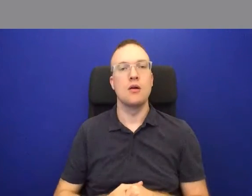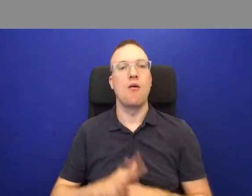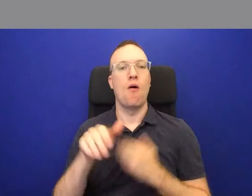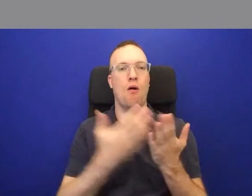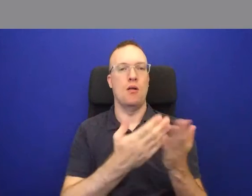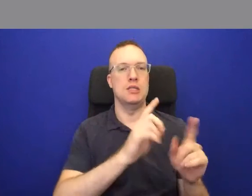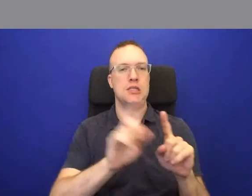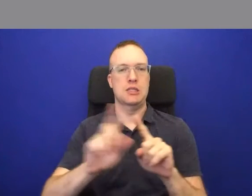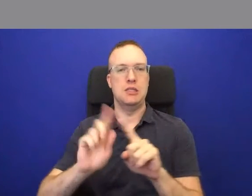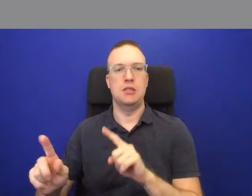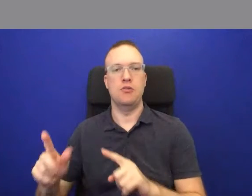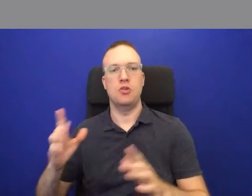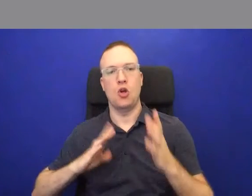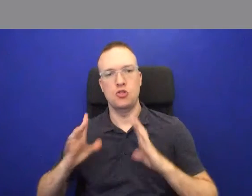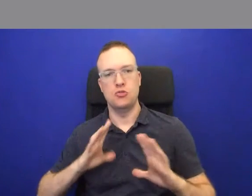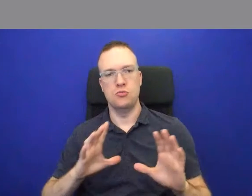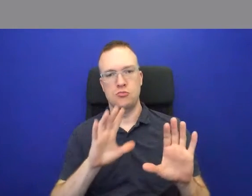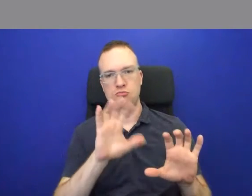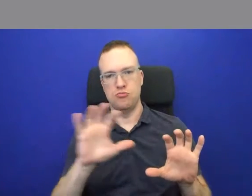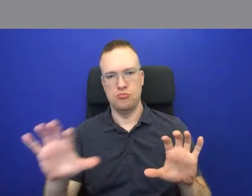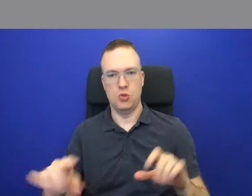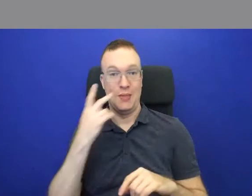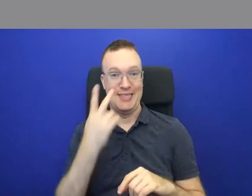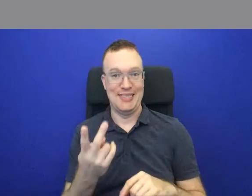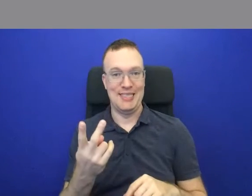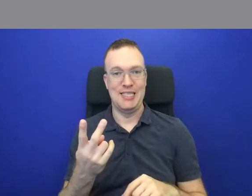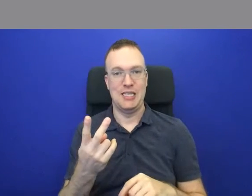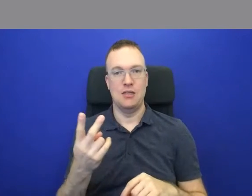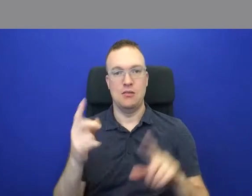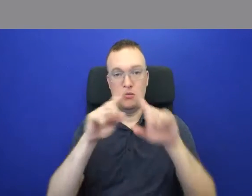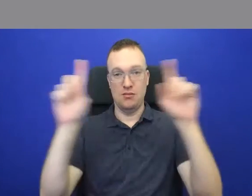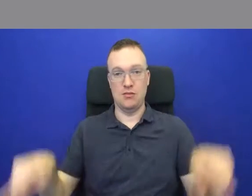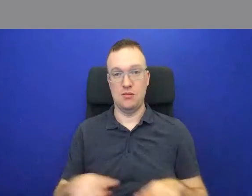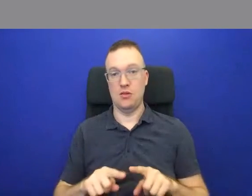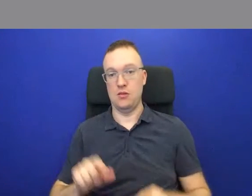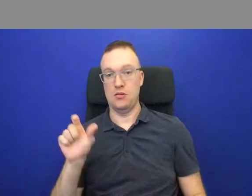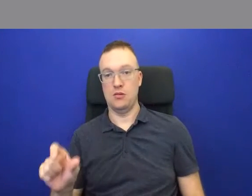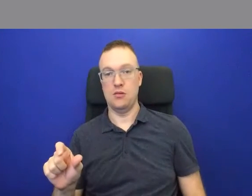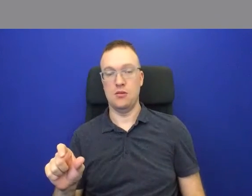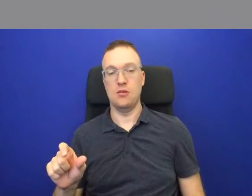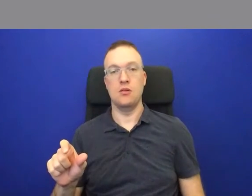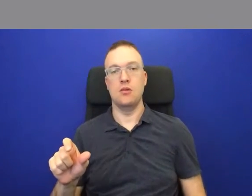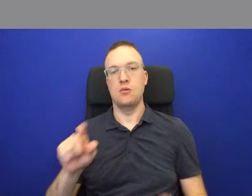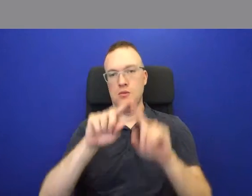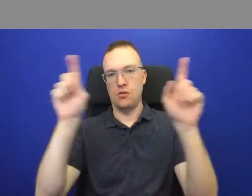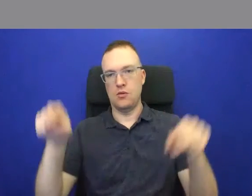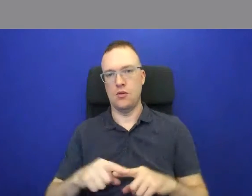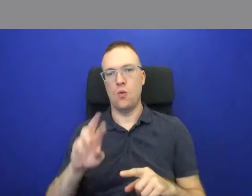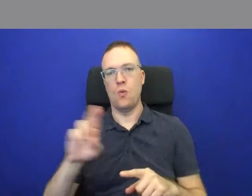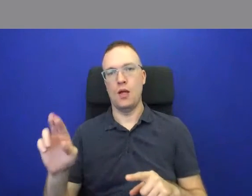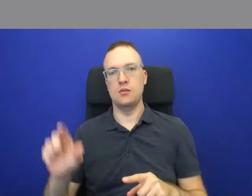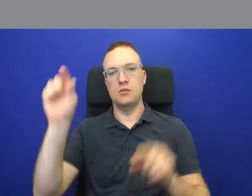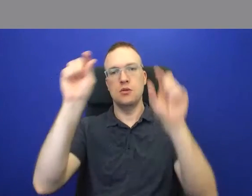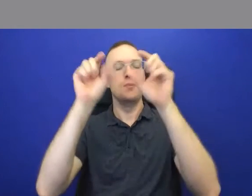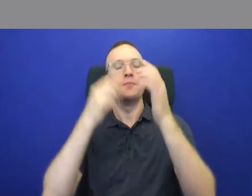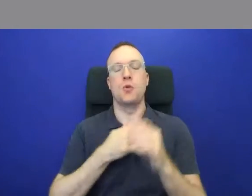of little cottages. You'll notice in the far right top of the map, there's a line of cottages.